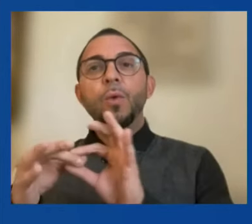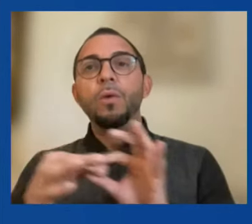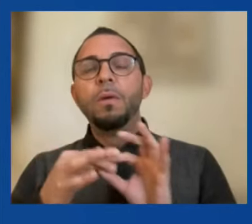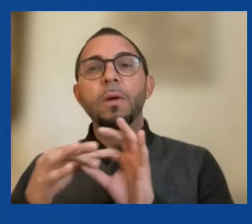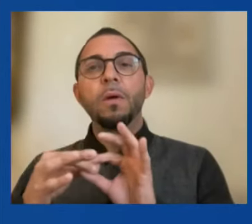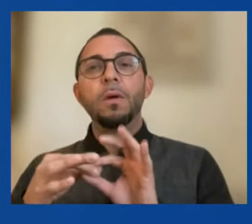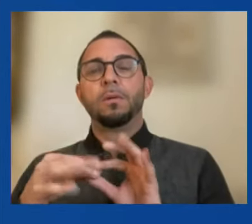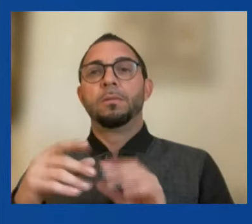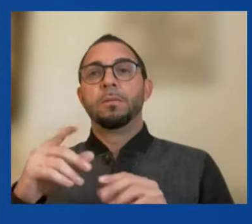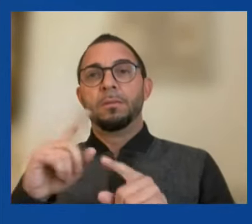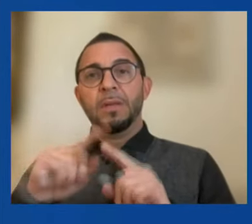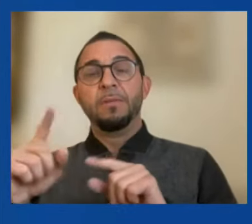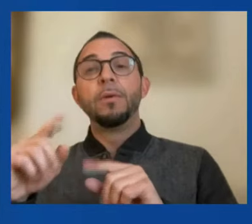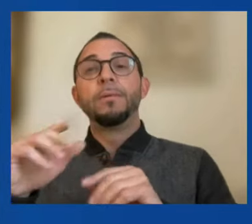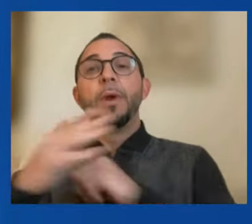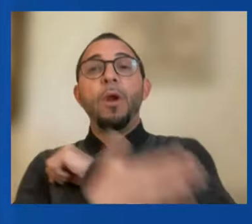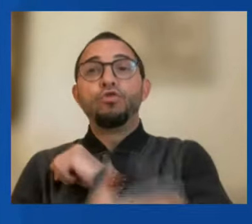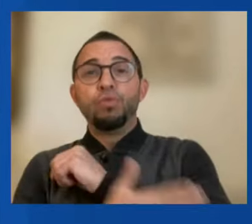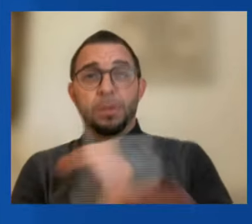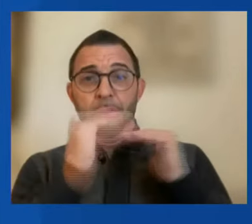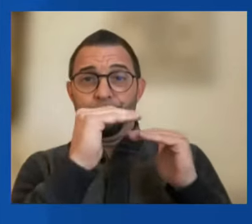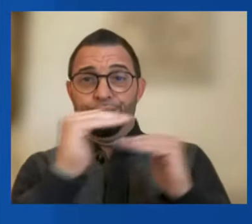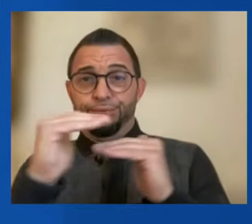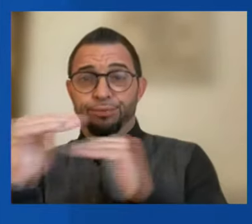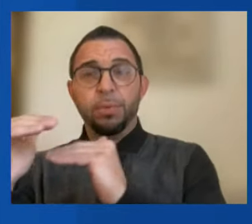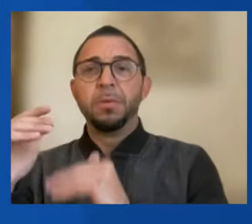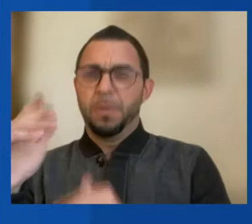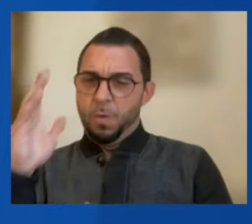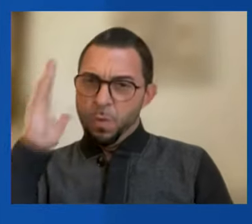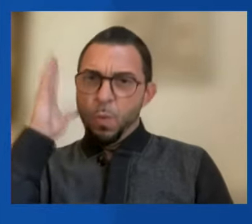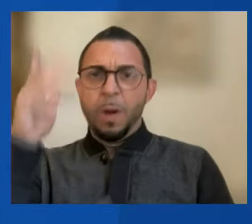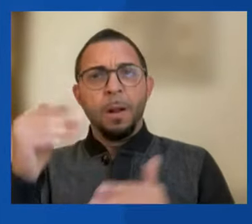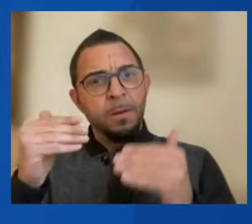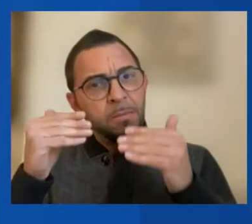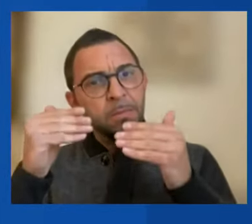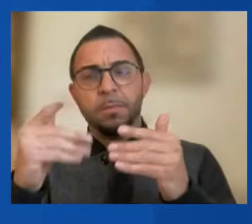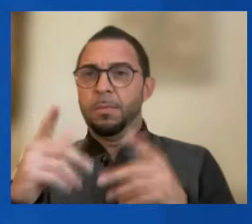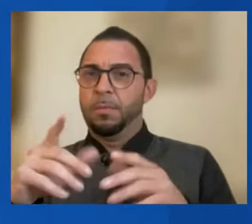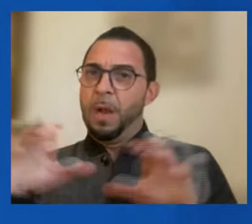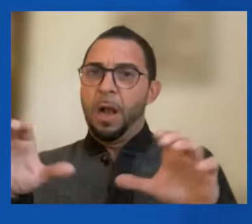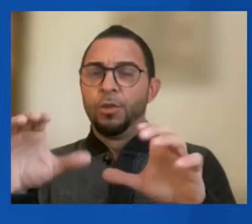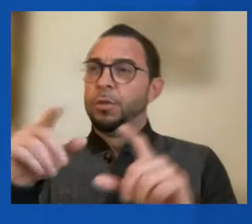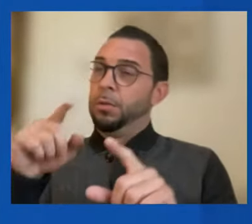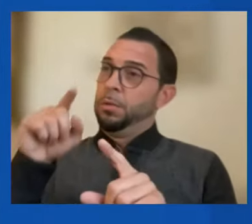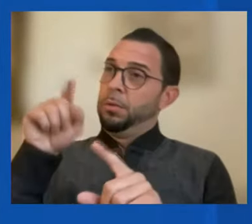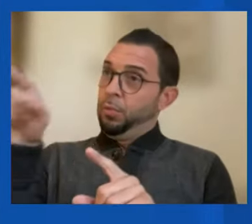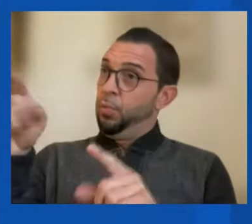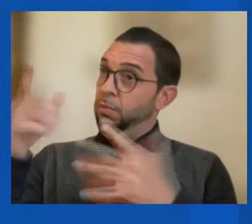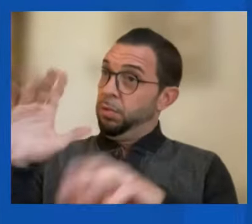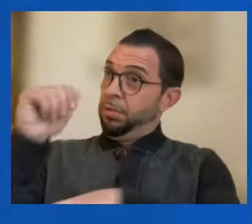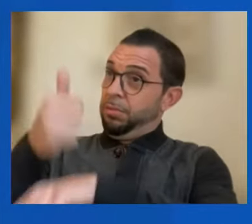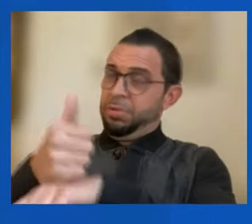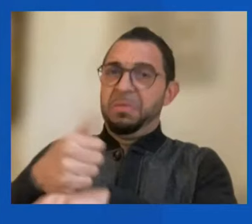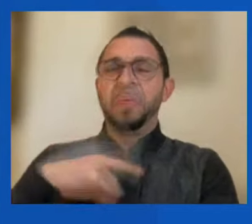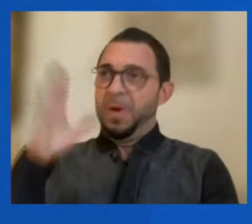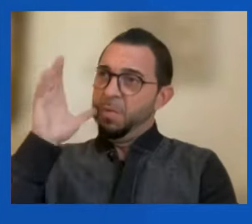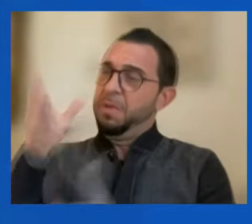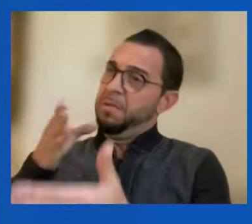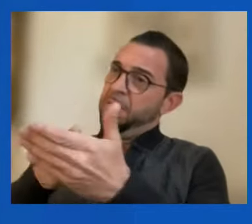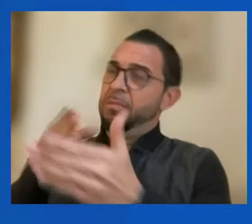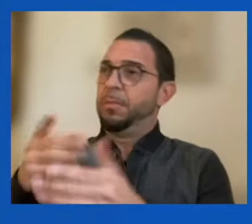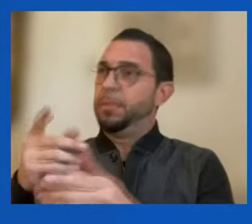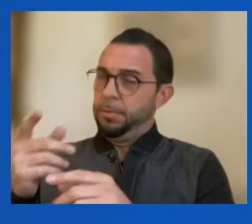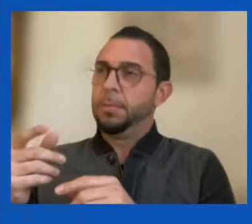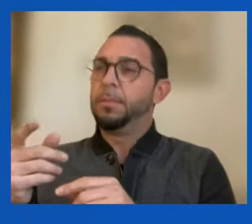will not be indifferent to actions that undermine the sanctions we have put in place. The